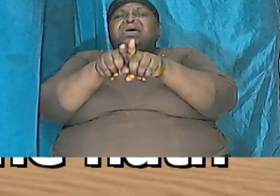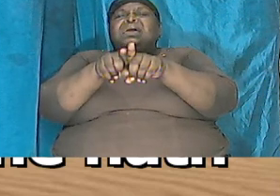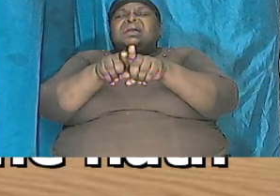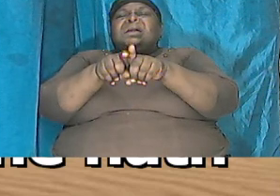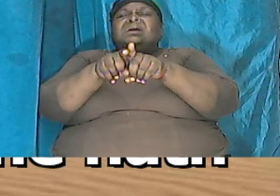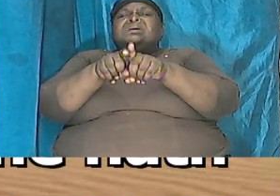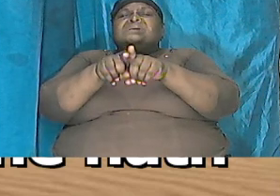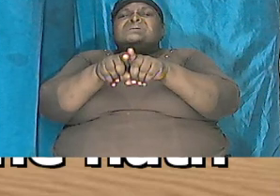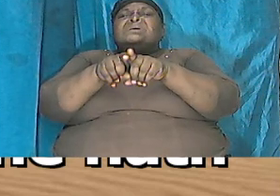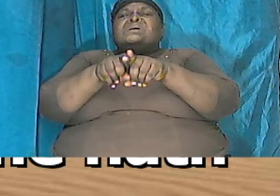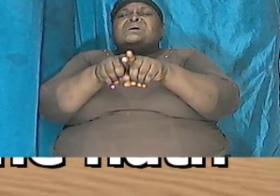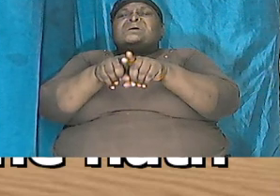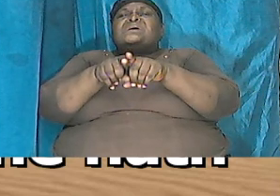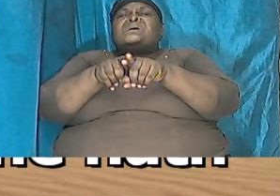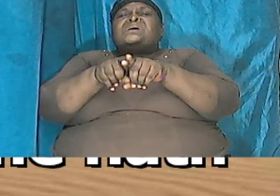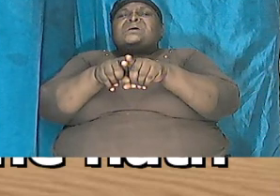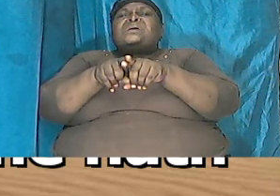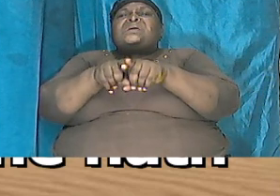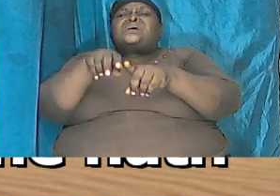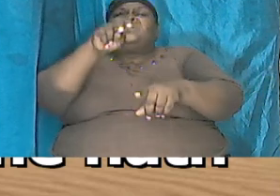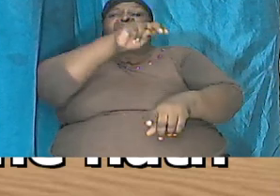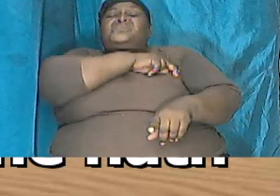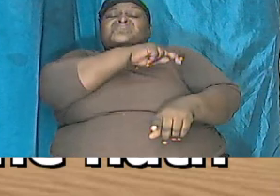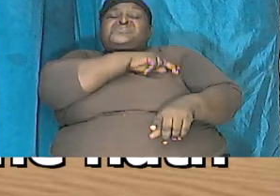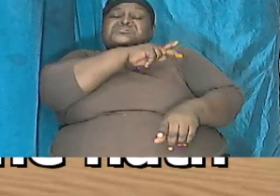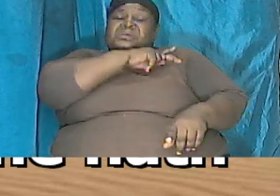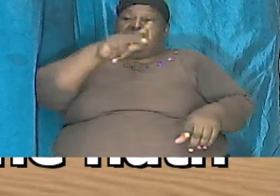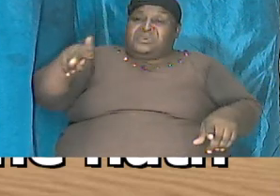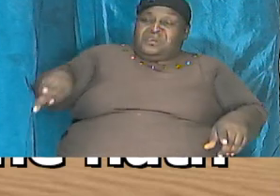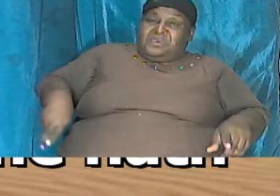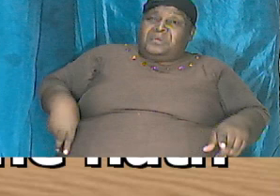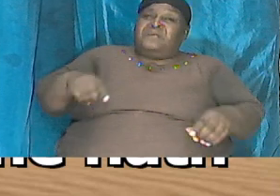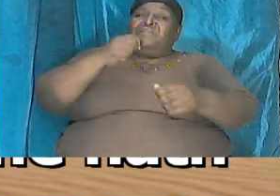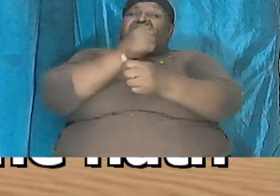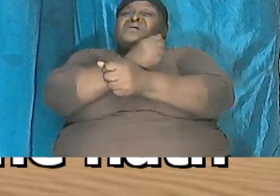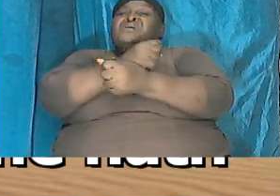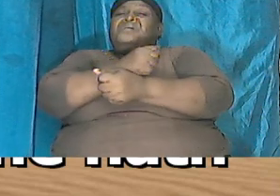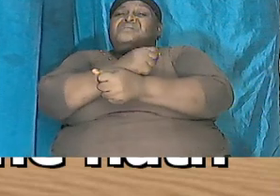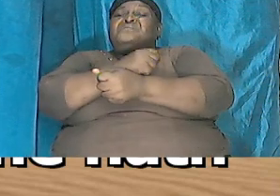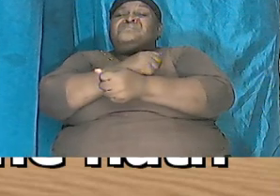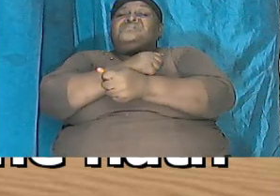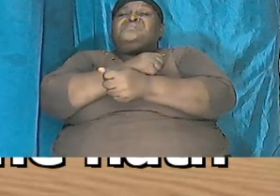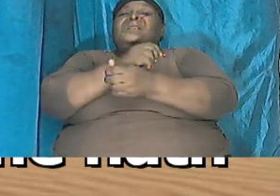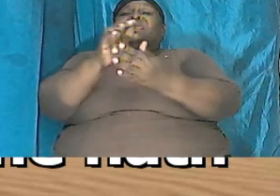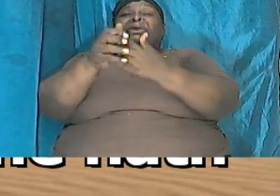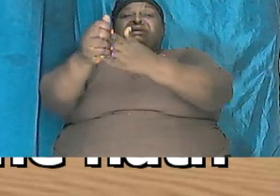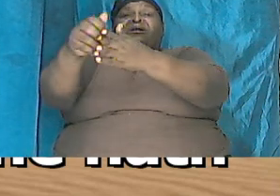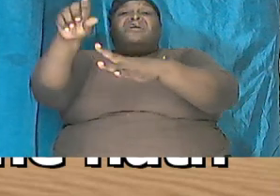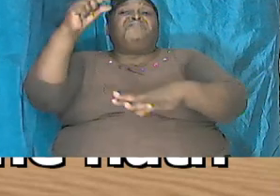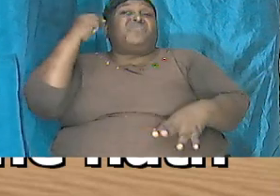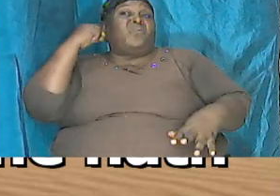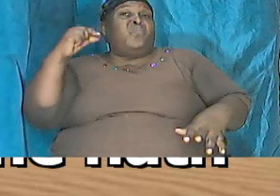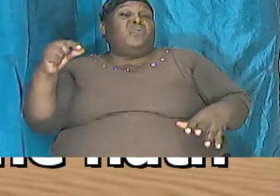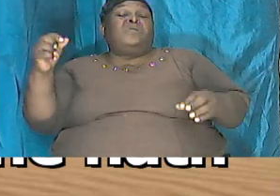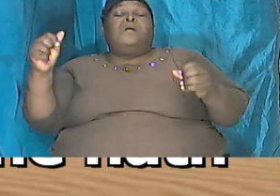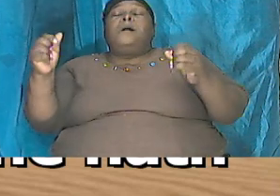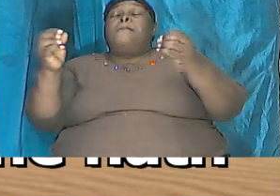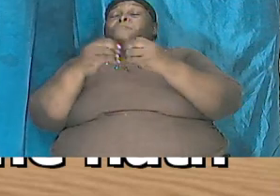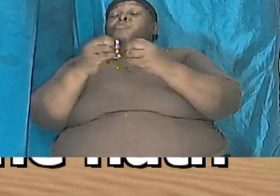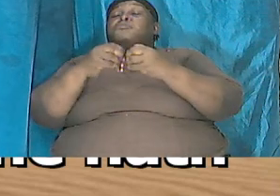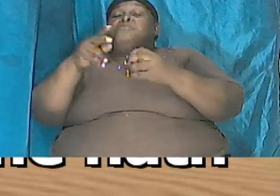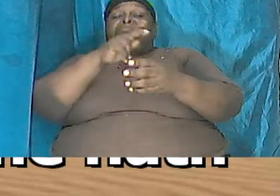Nebuchadnezzar was a massive major king the king of Babylon the head of gold he was the most powerful of all kings